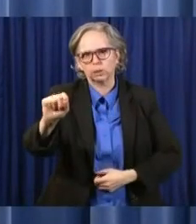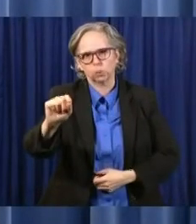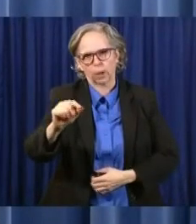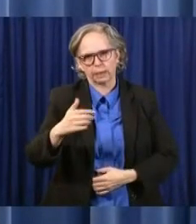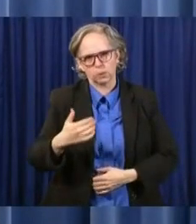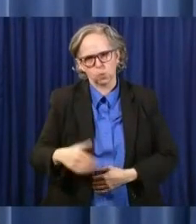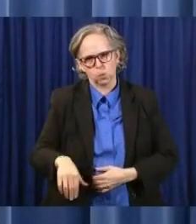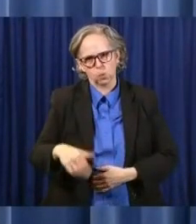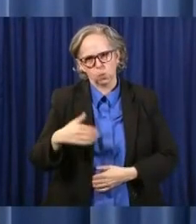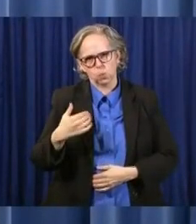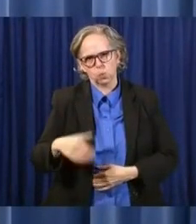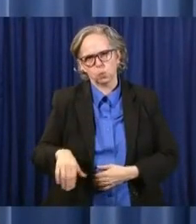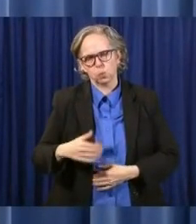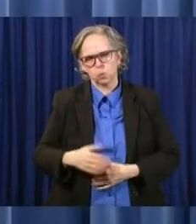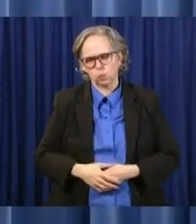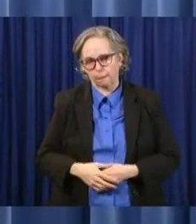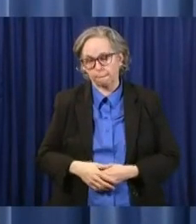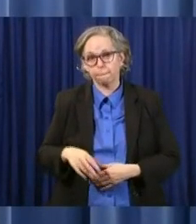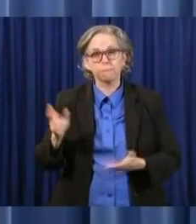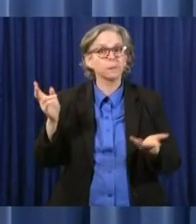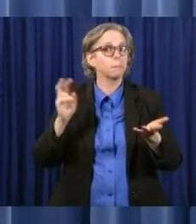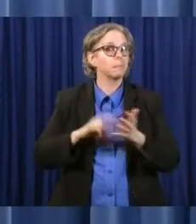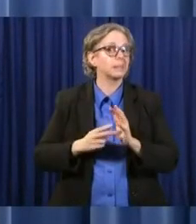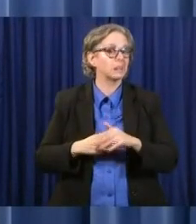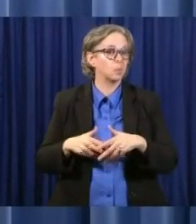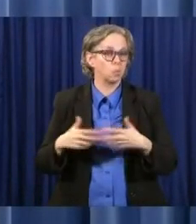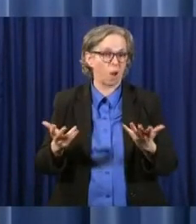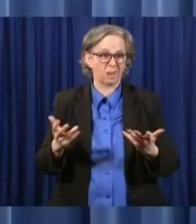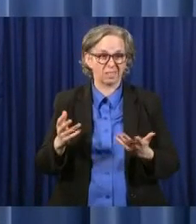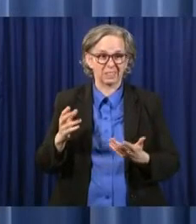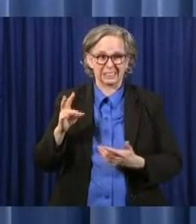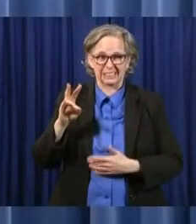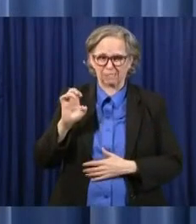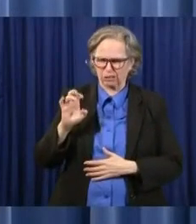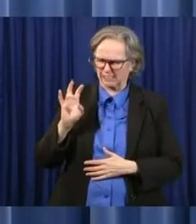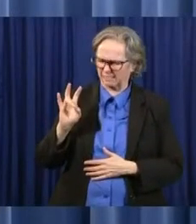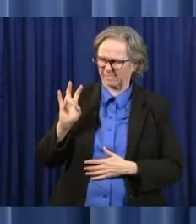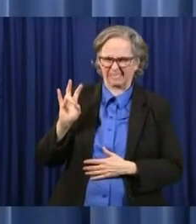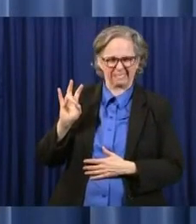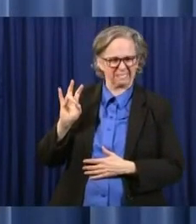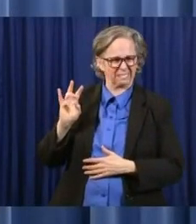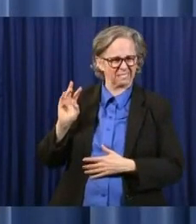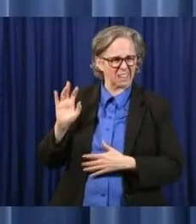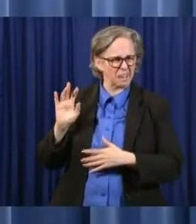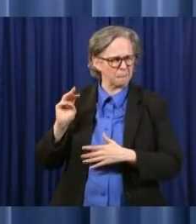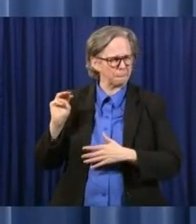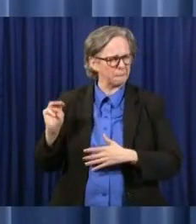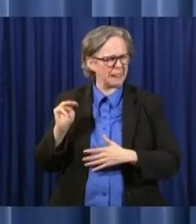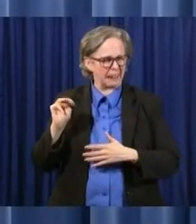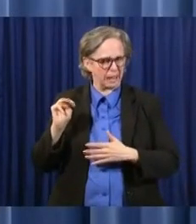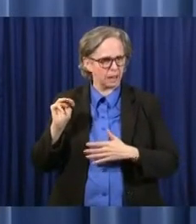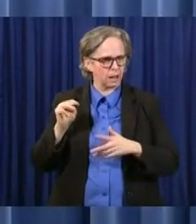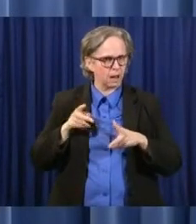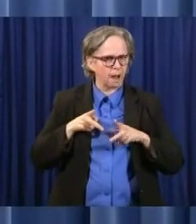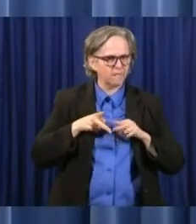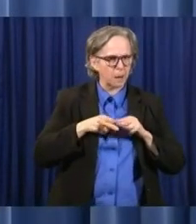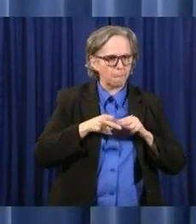means that we have to obtain these $775 million in cuts in the next two months.